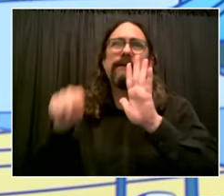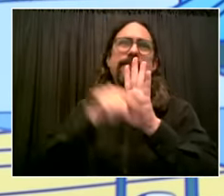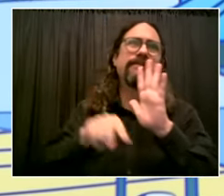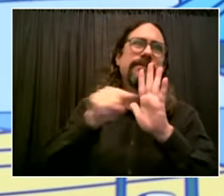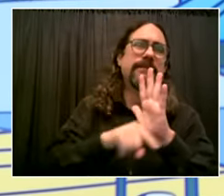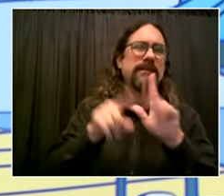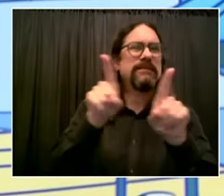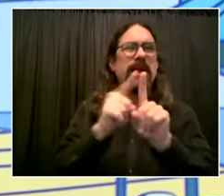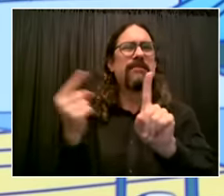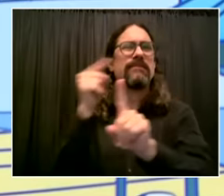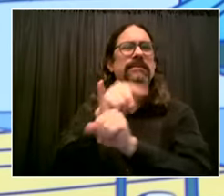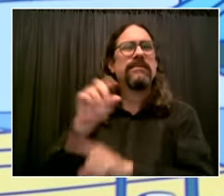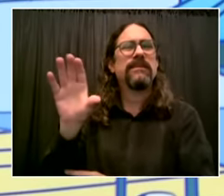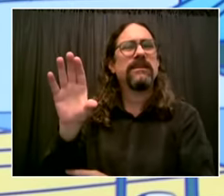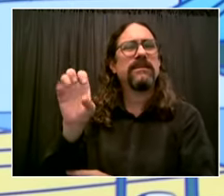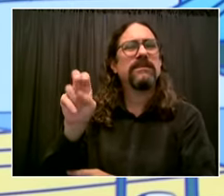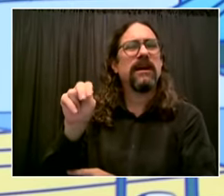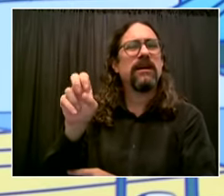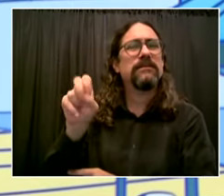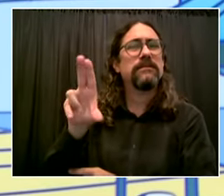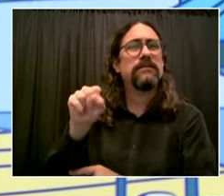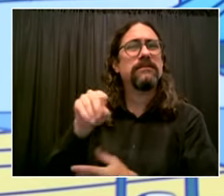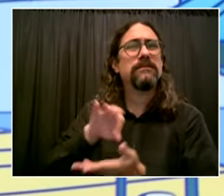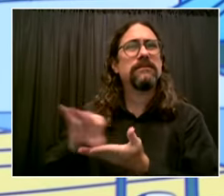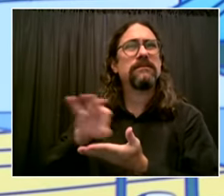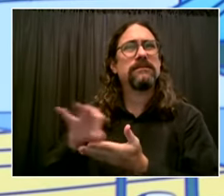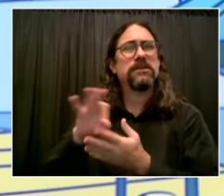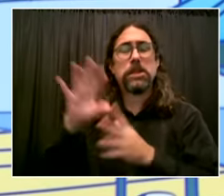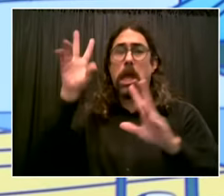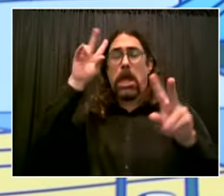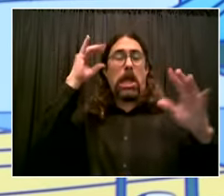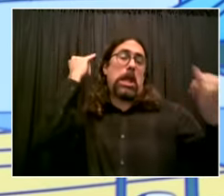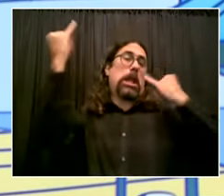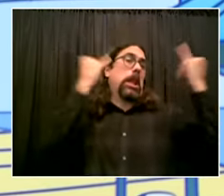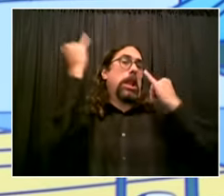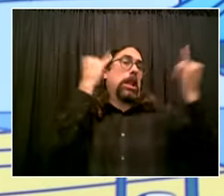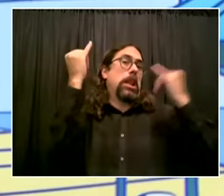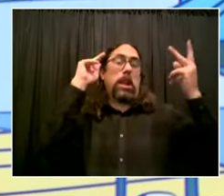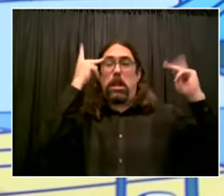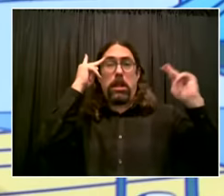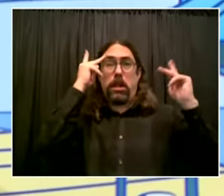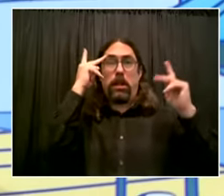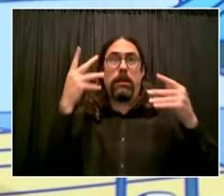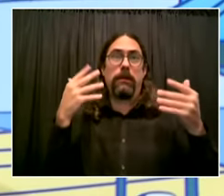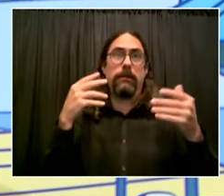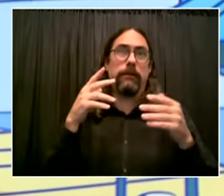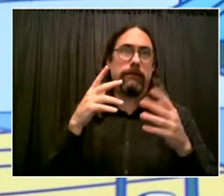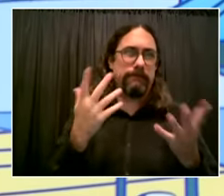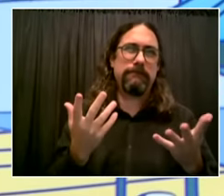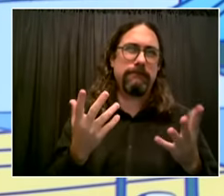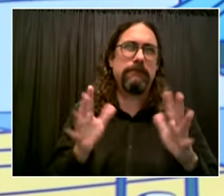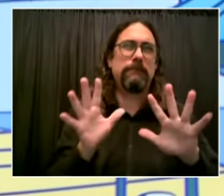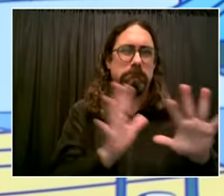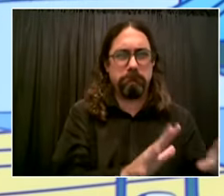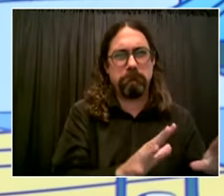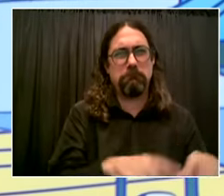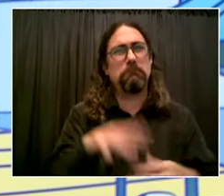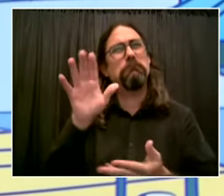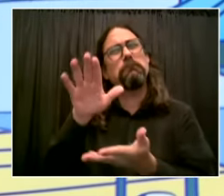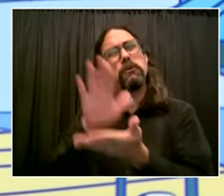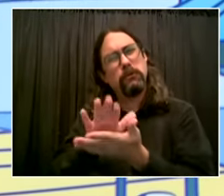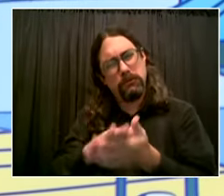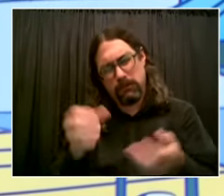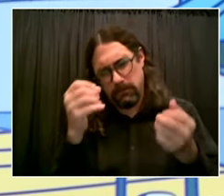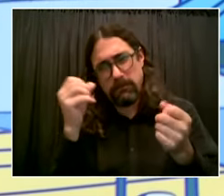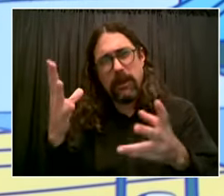of people coming back to our schools um very very confident about that but as for numbers we can truly uh